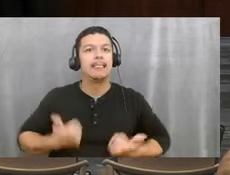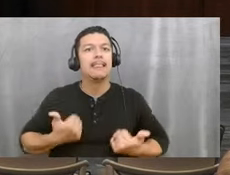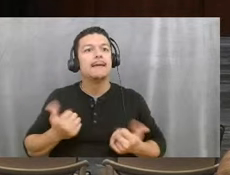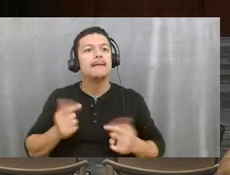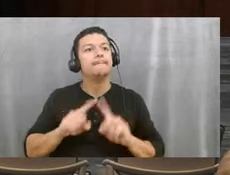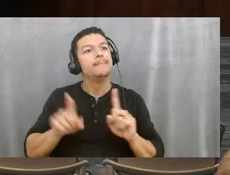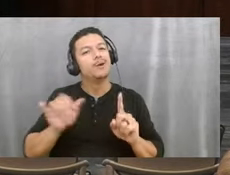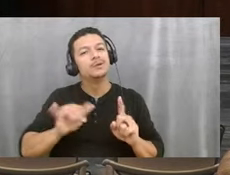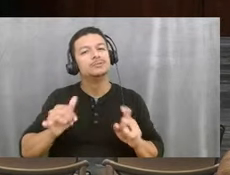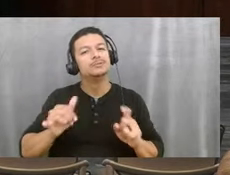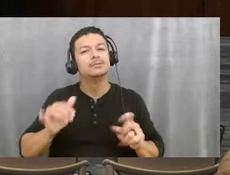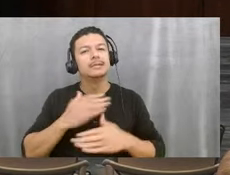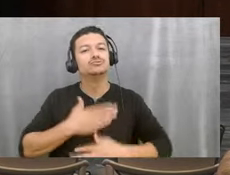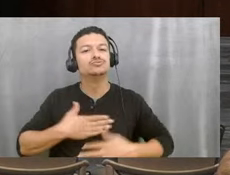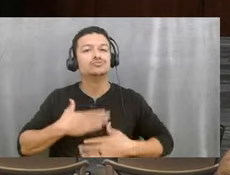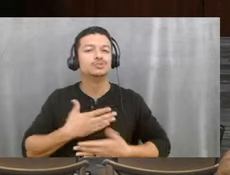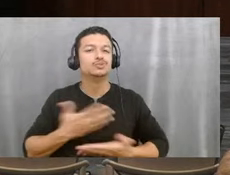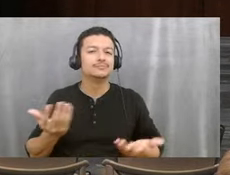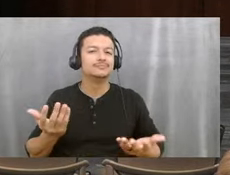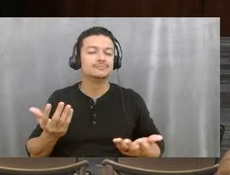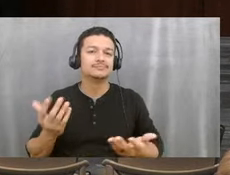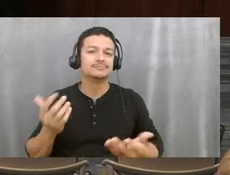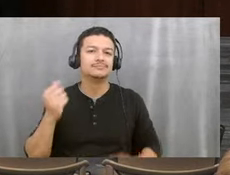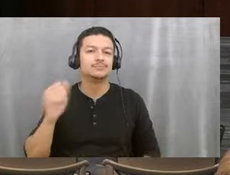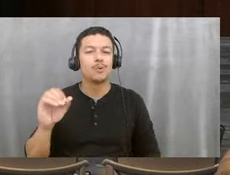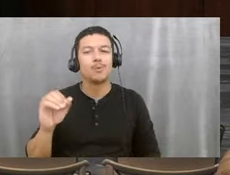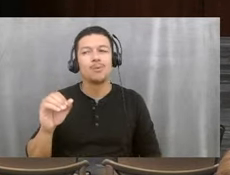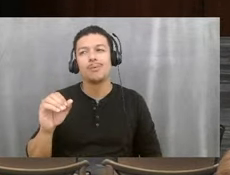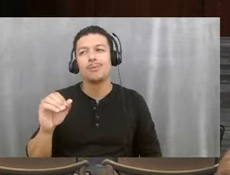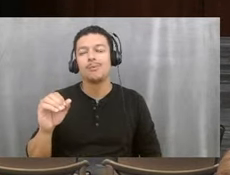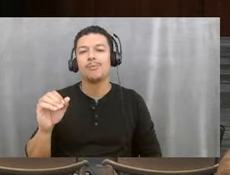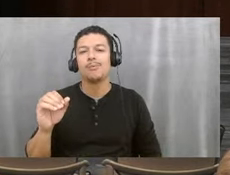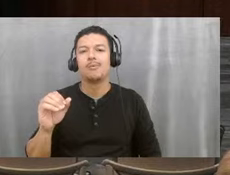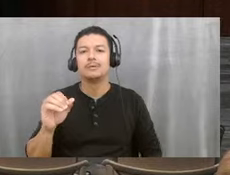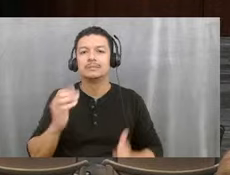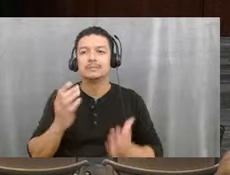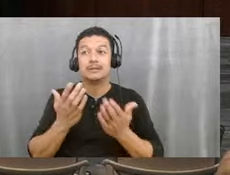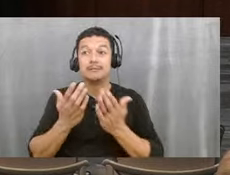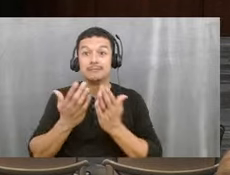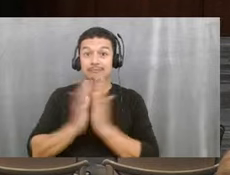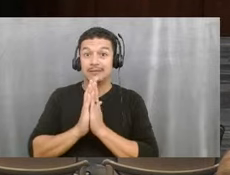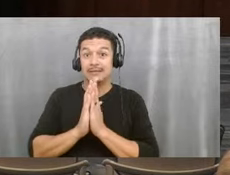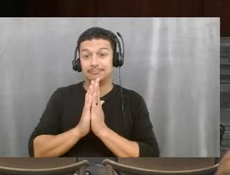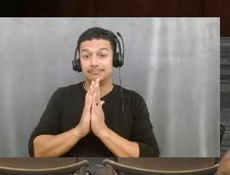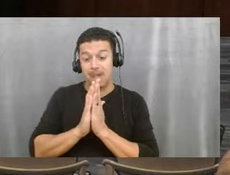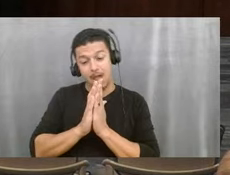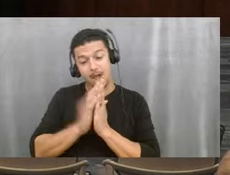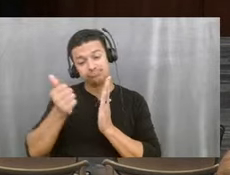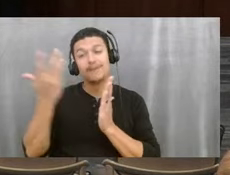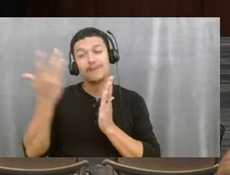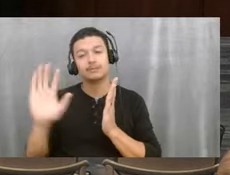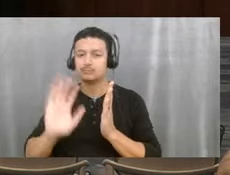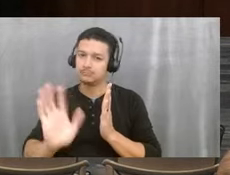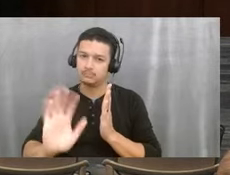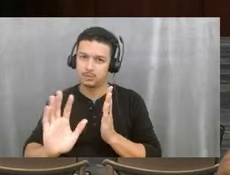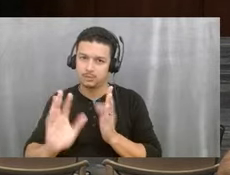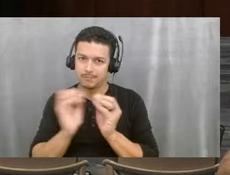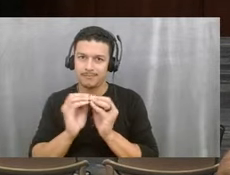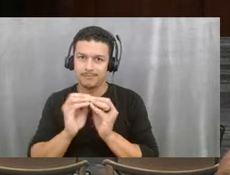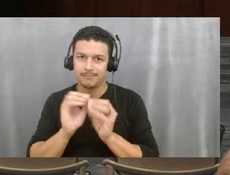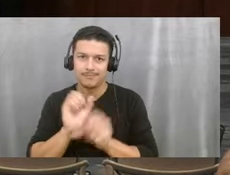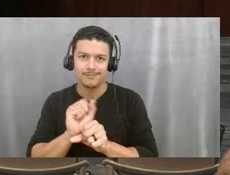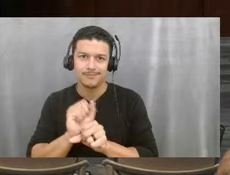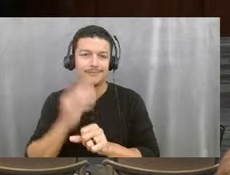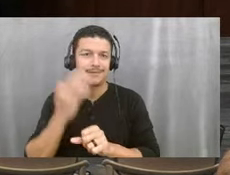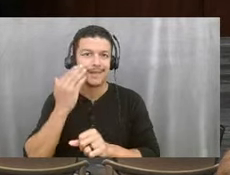you know, enjoy it. So, so the ask is not done, right? And, and so we'll, I know that Habitat